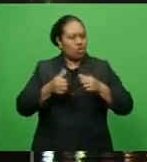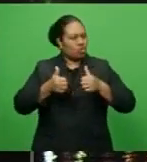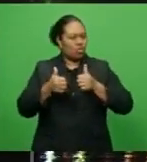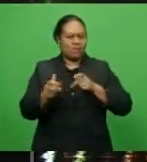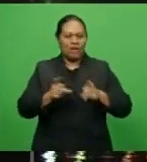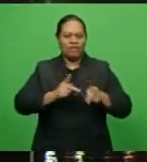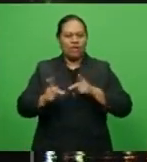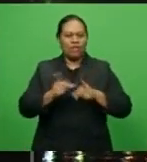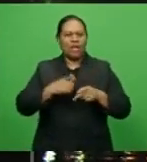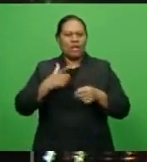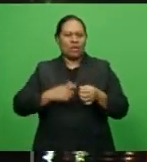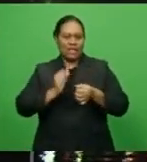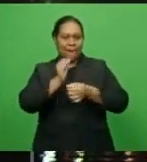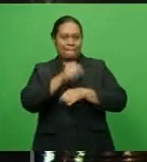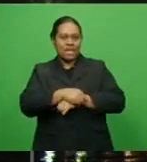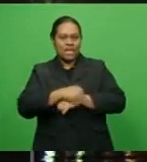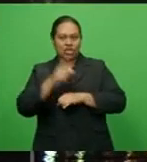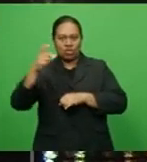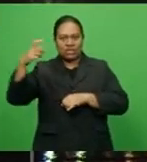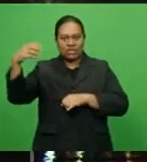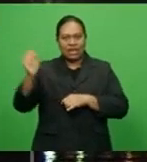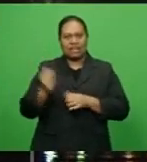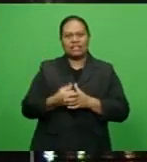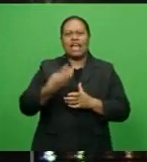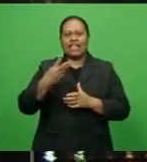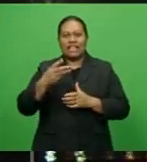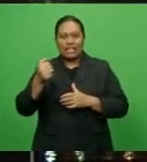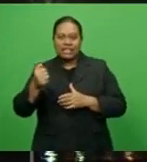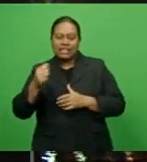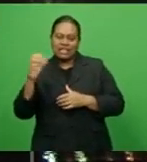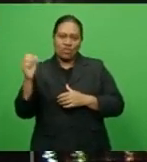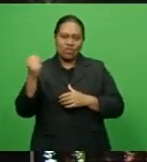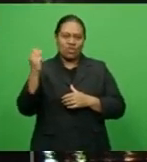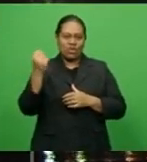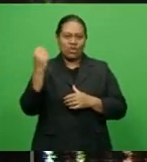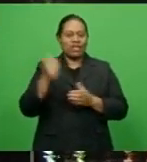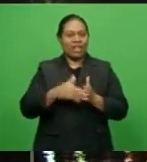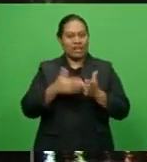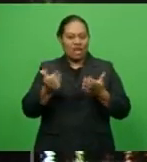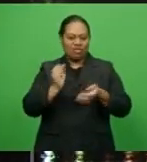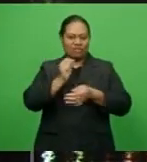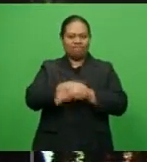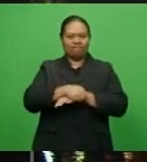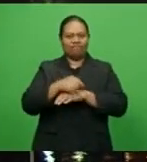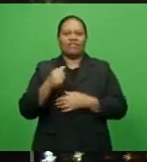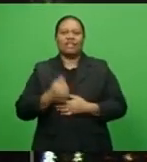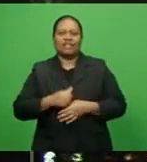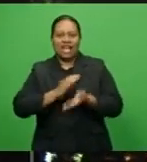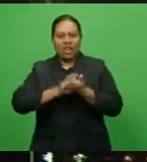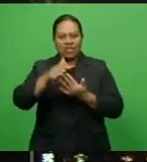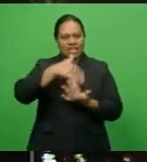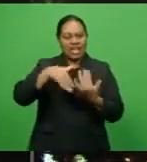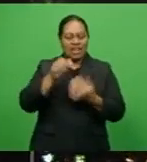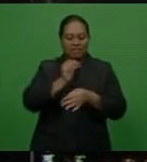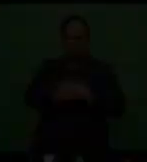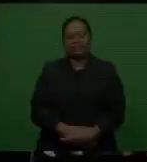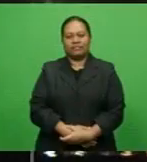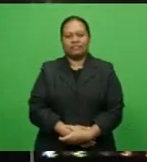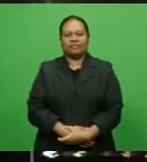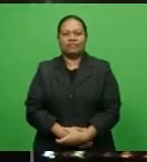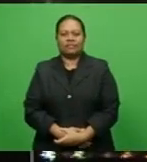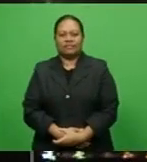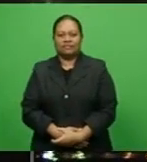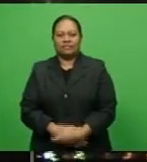Crusaders' incredible 36-match unbeaten home record. They beat the Crusaders 34-32 in Christchurch last night.